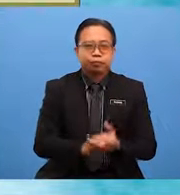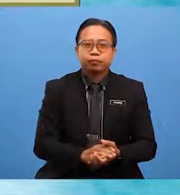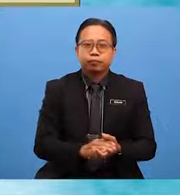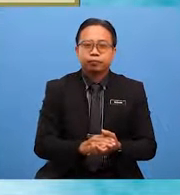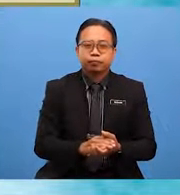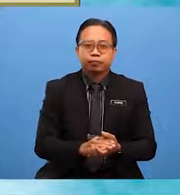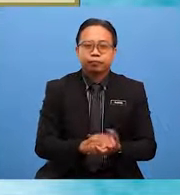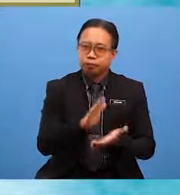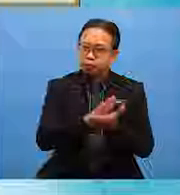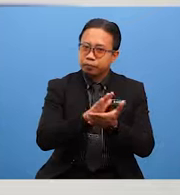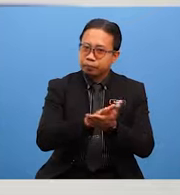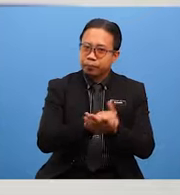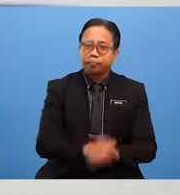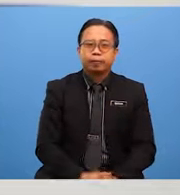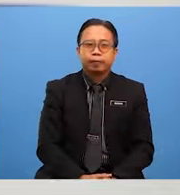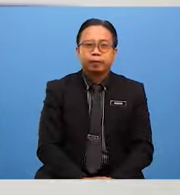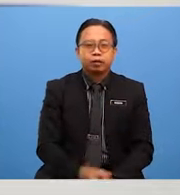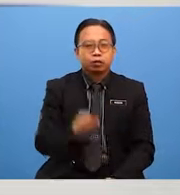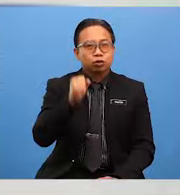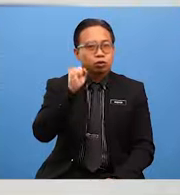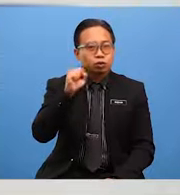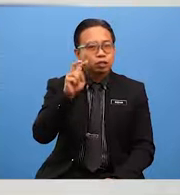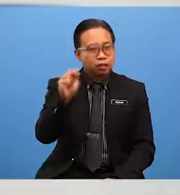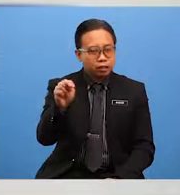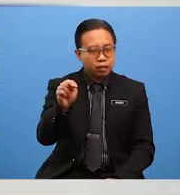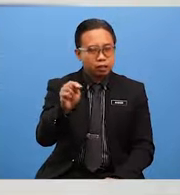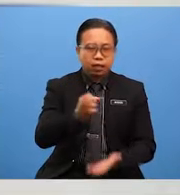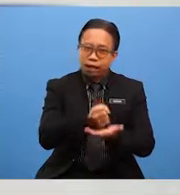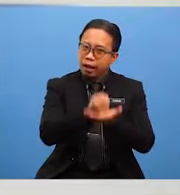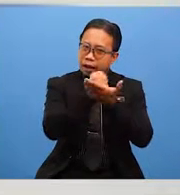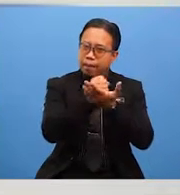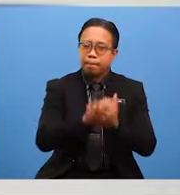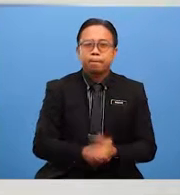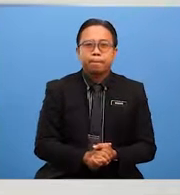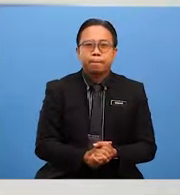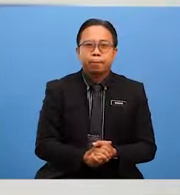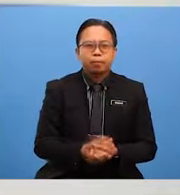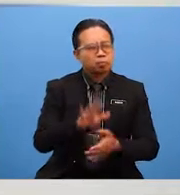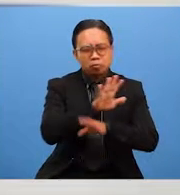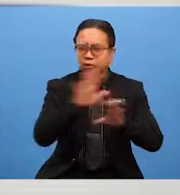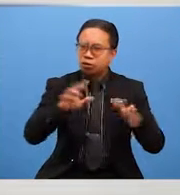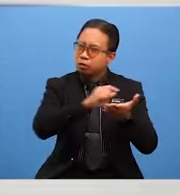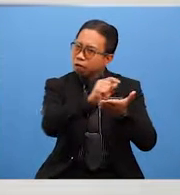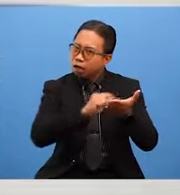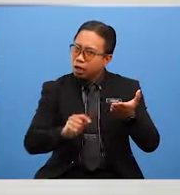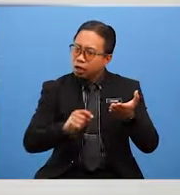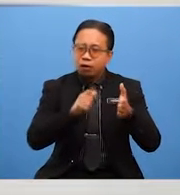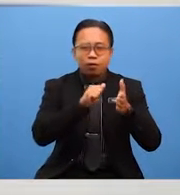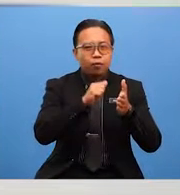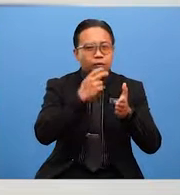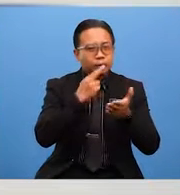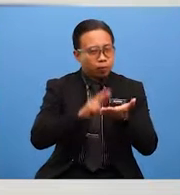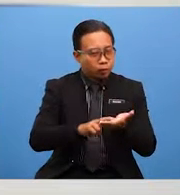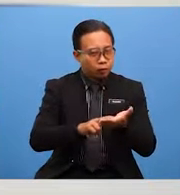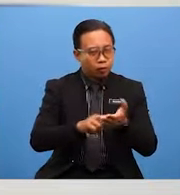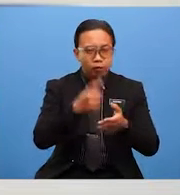before. She needs help. She has never written a report for a magazine before.